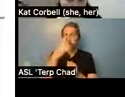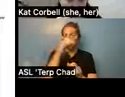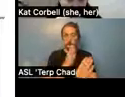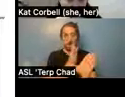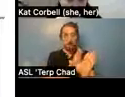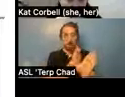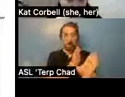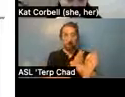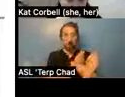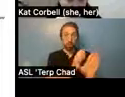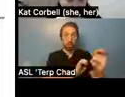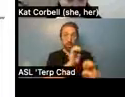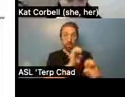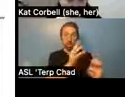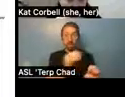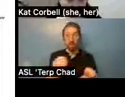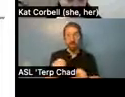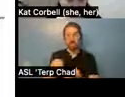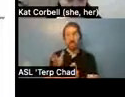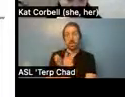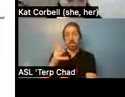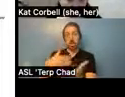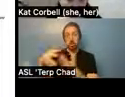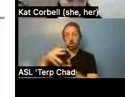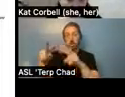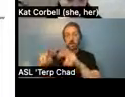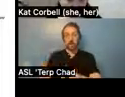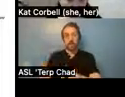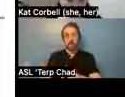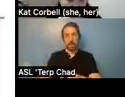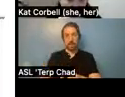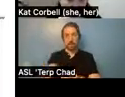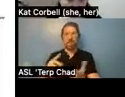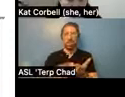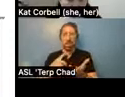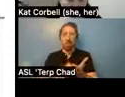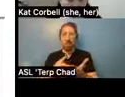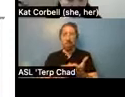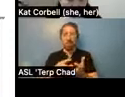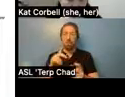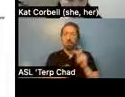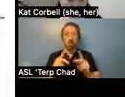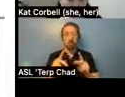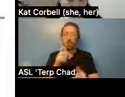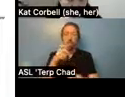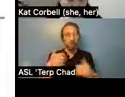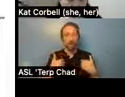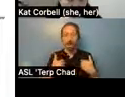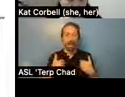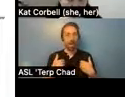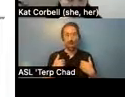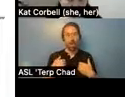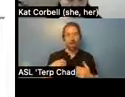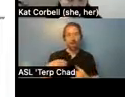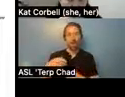with a social worker or whoever's going to be filling out your application. Sometimes people don't even have the, um, MetroCard or car fare in order to get to